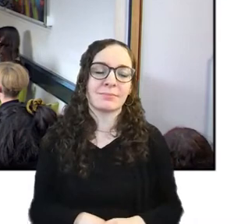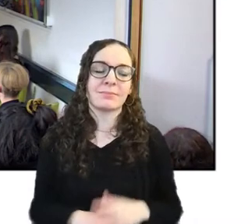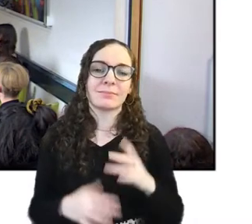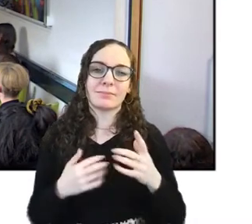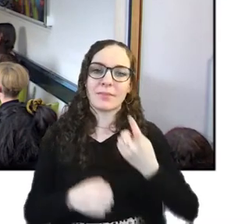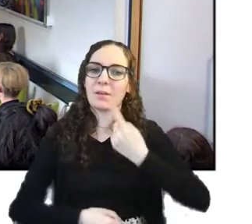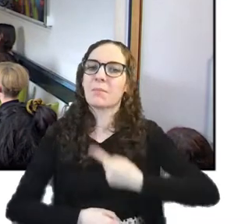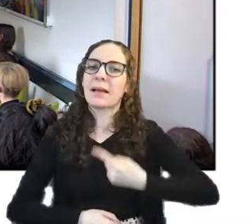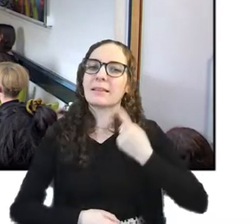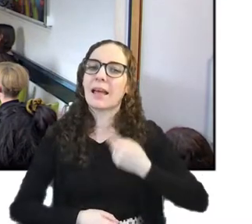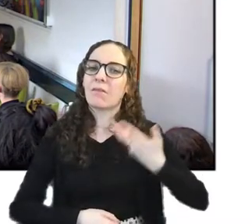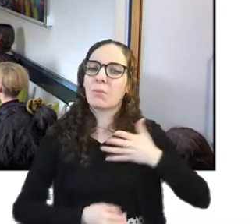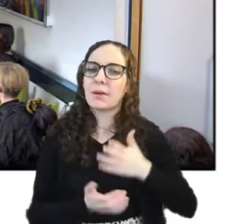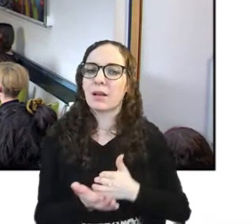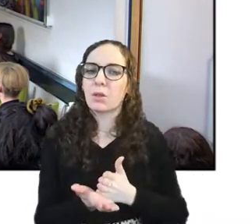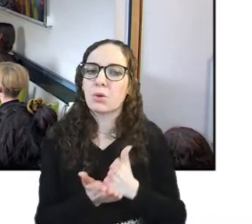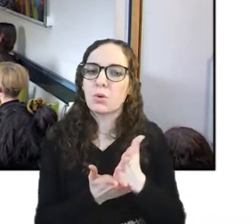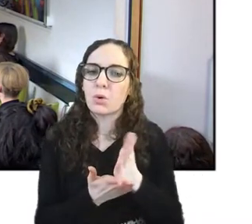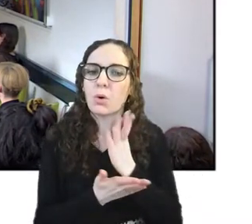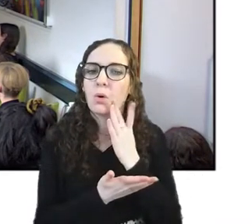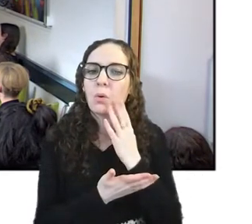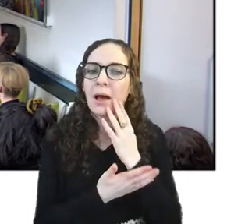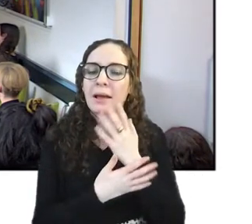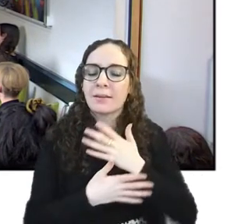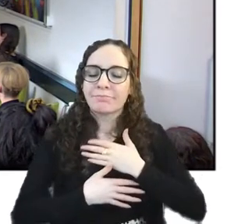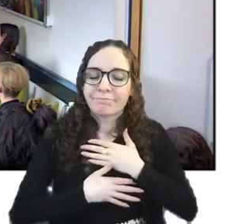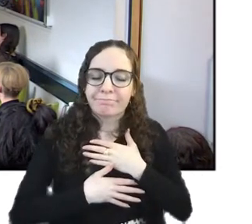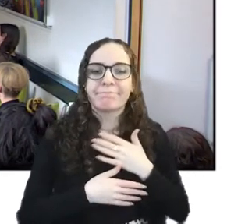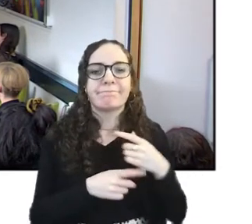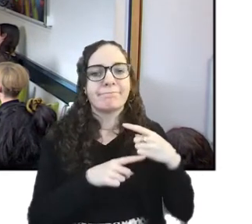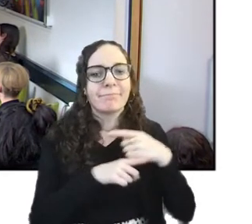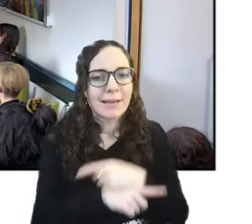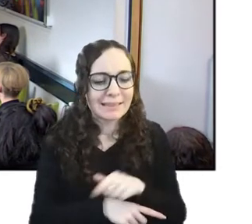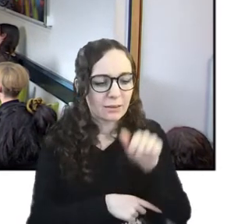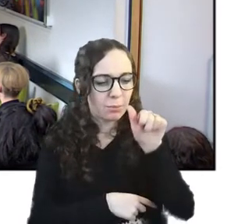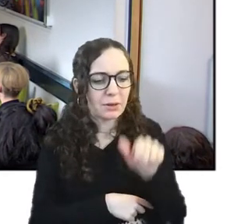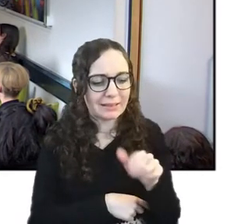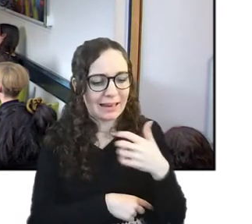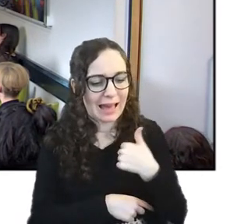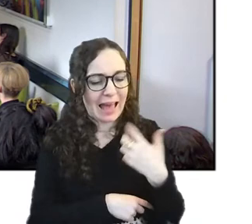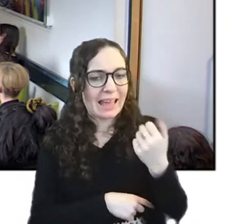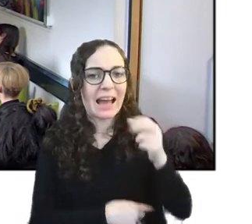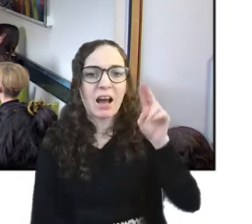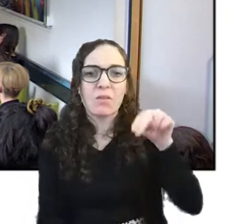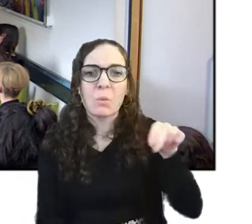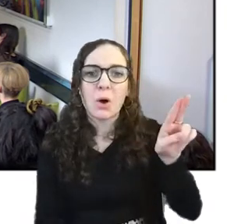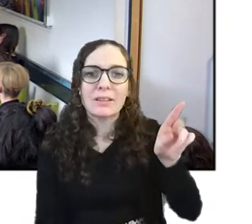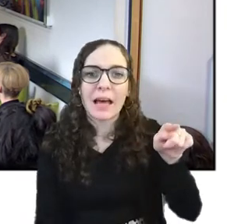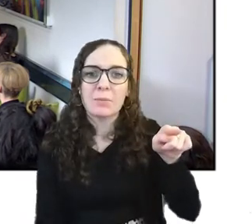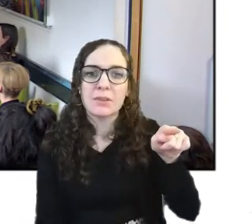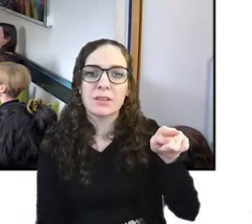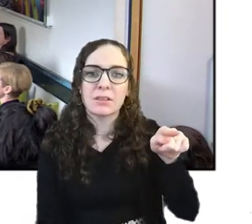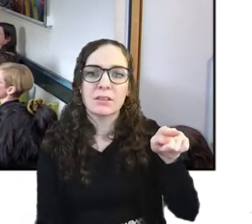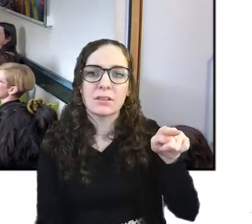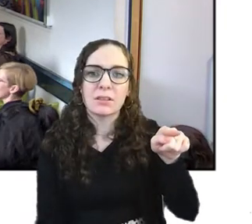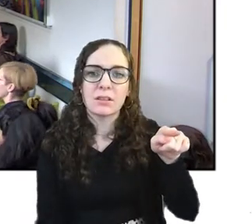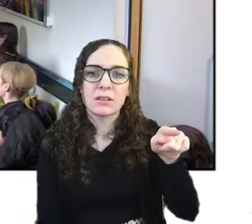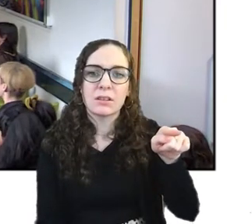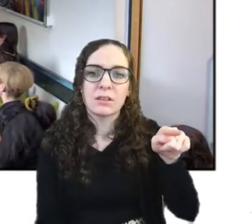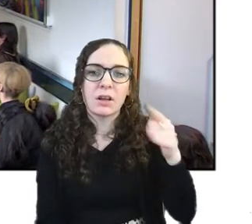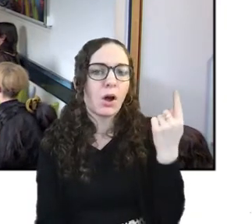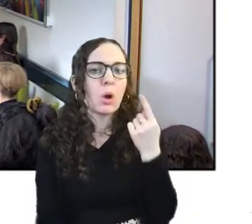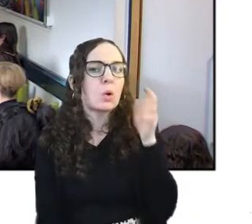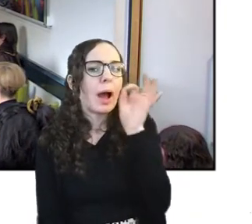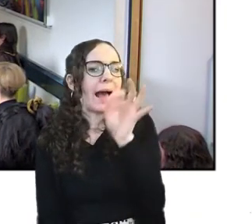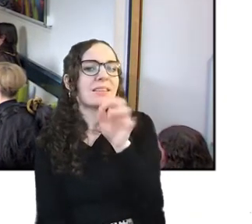grieving someone and like i have all these whatsapps and that's kind of all i have i don't know who asked the question i'm not looking at anyone oh